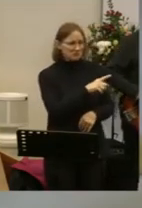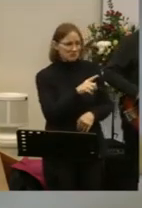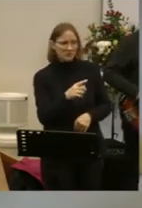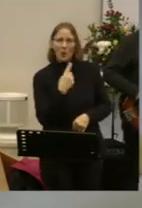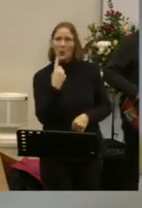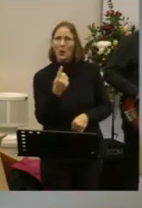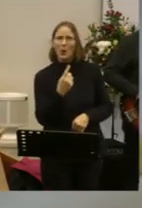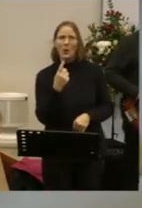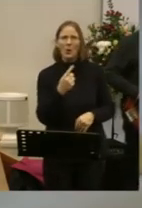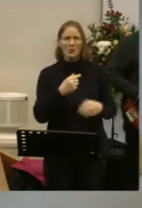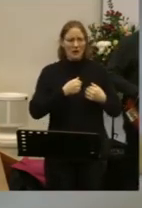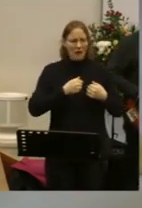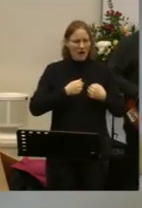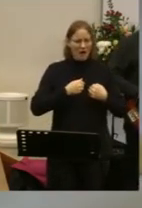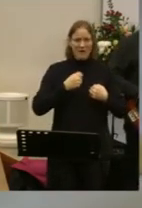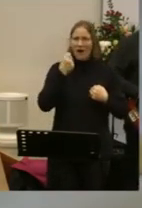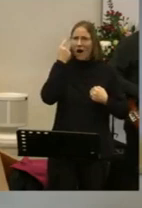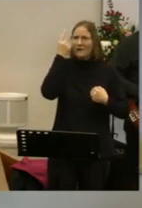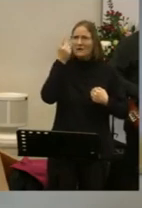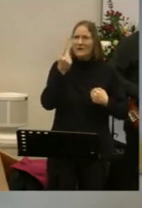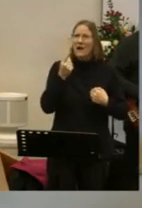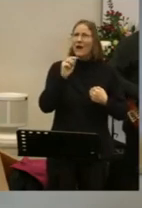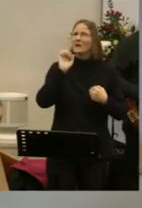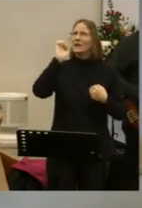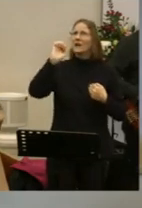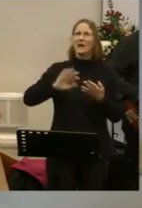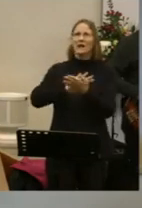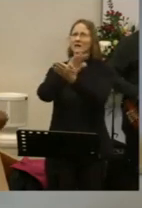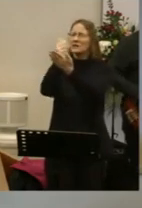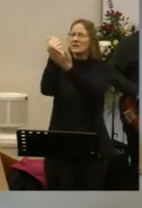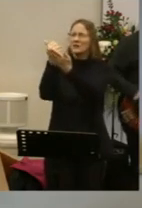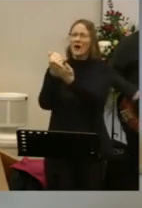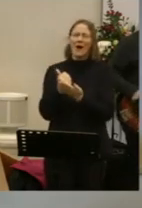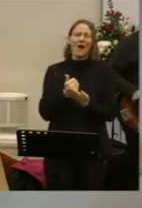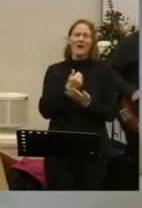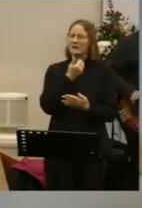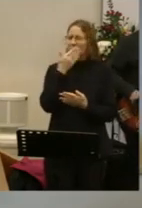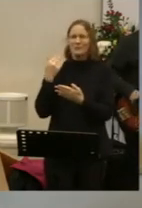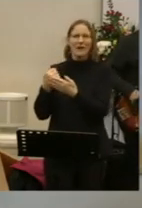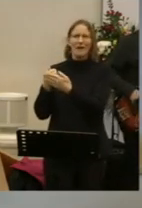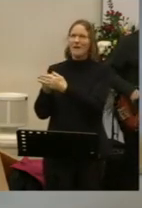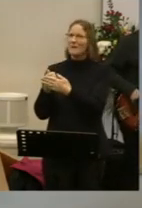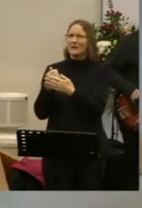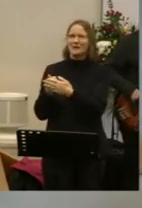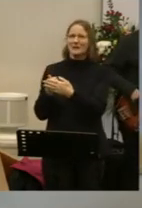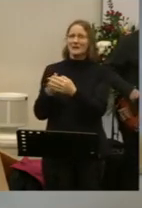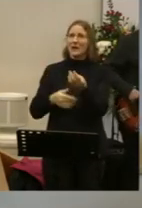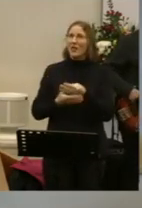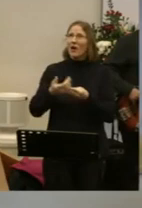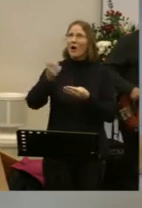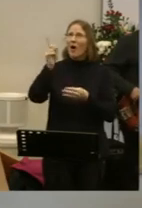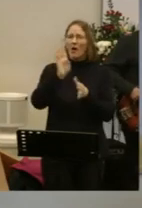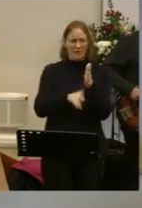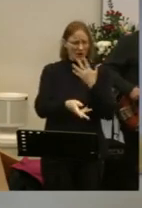What I could fathom such boundless grave. The God